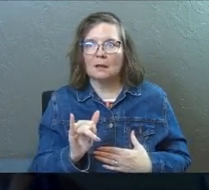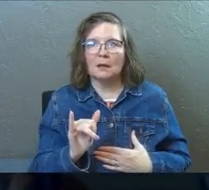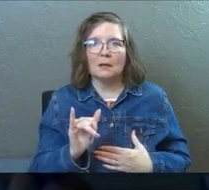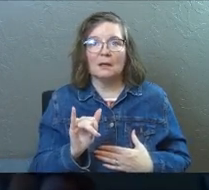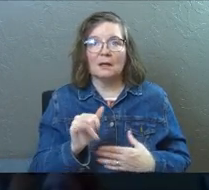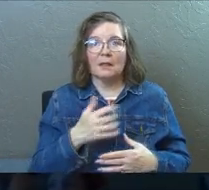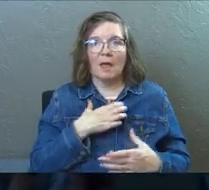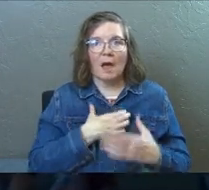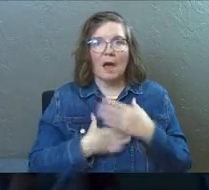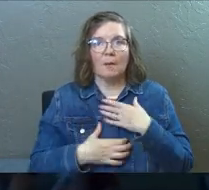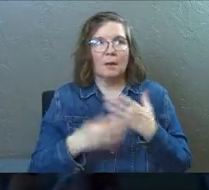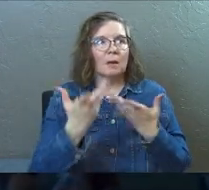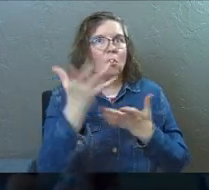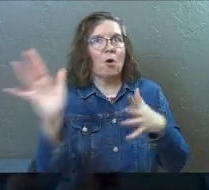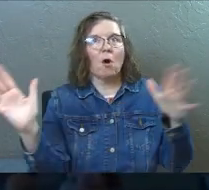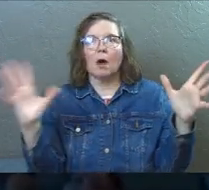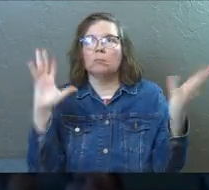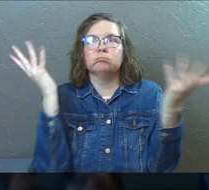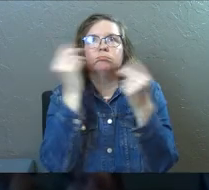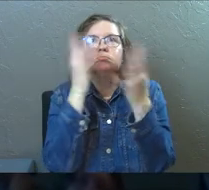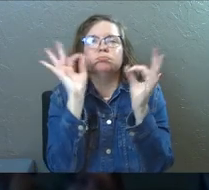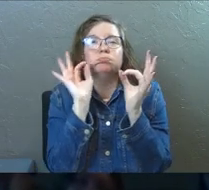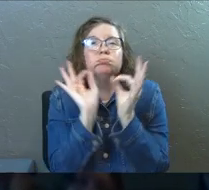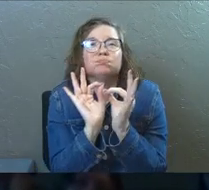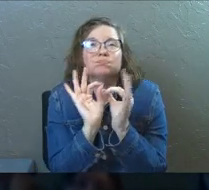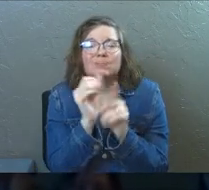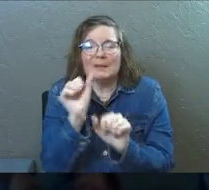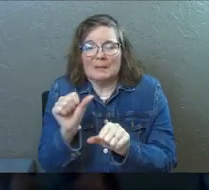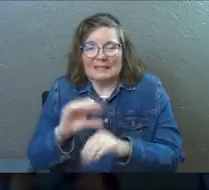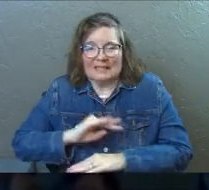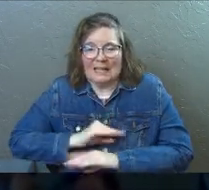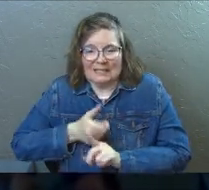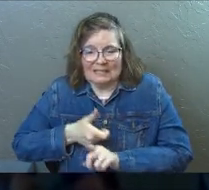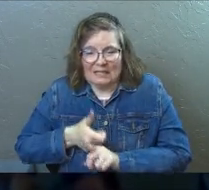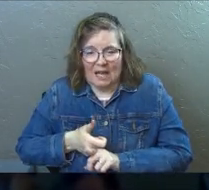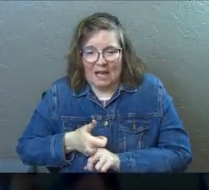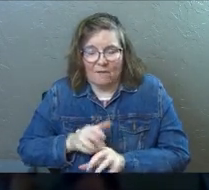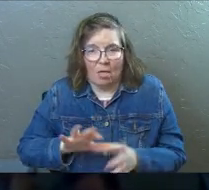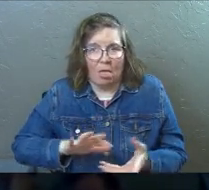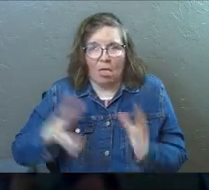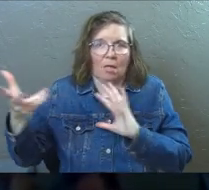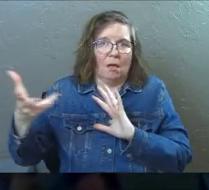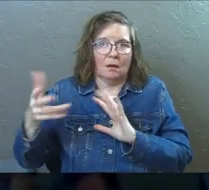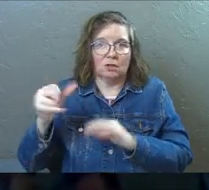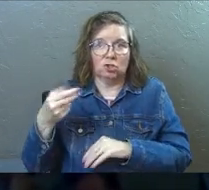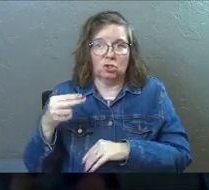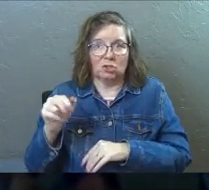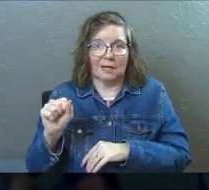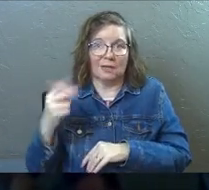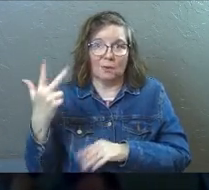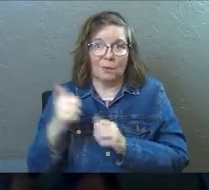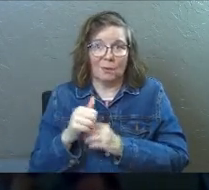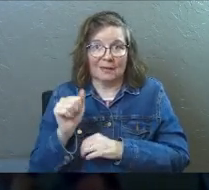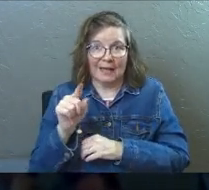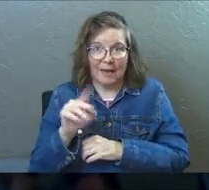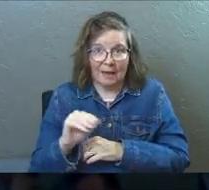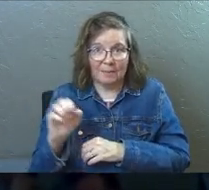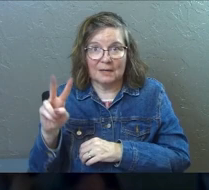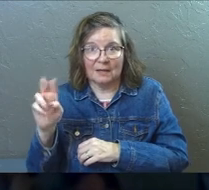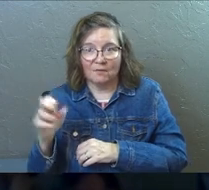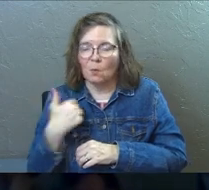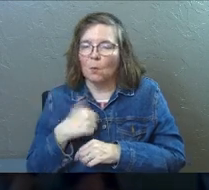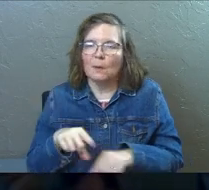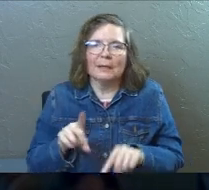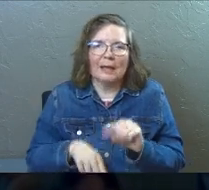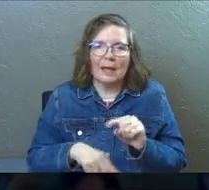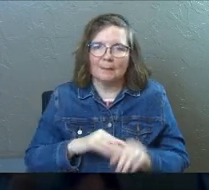the very appetites and their ability to be satisfied itself that got broken in Genesis 3. We